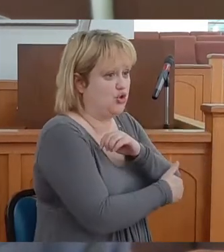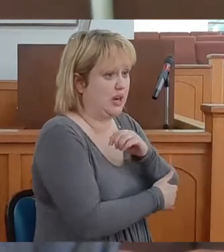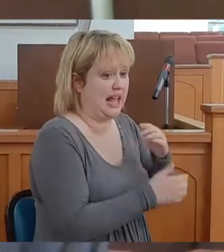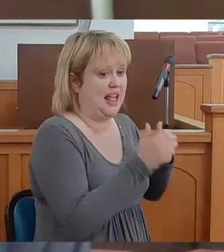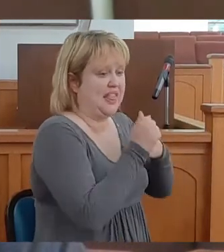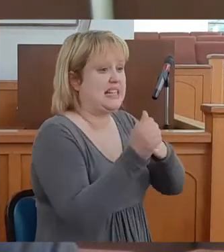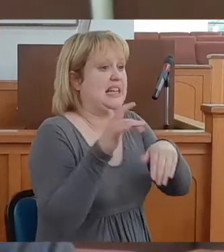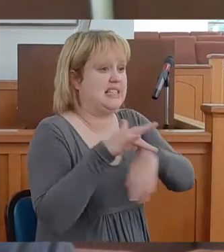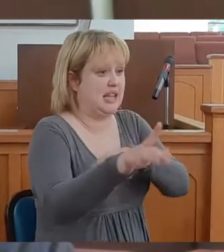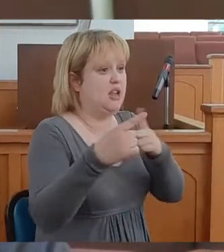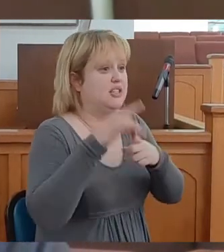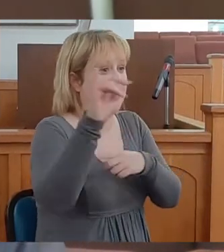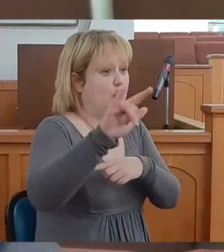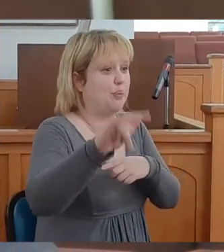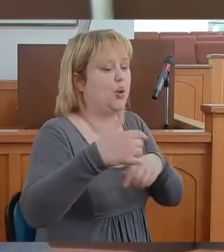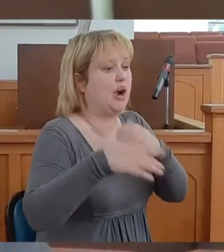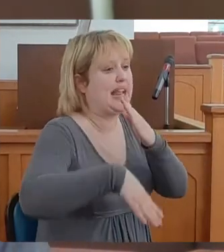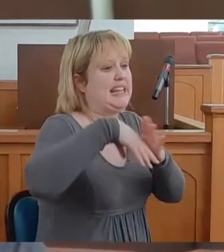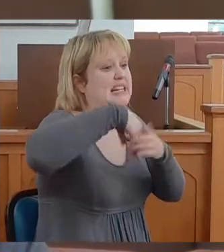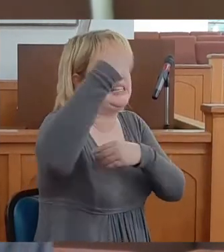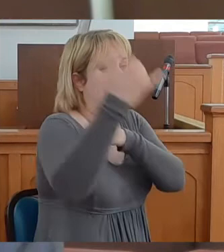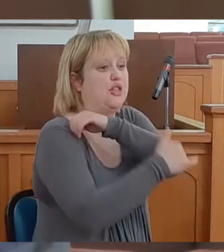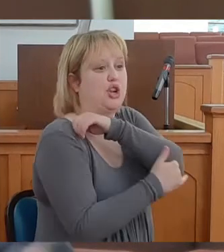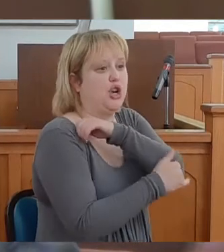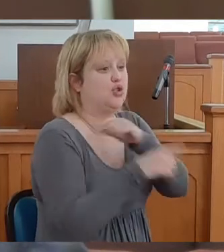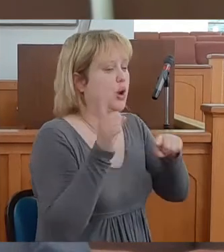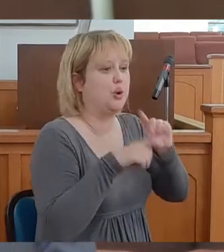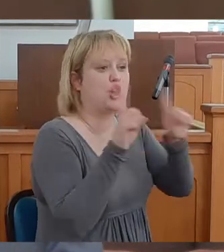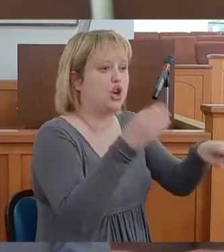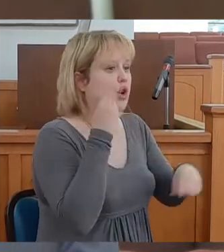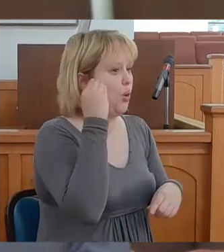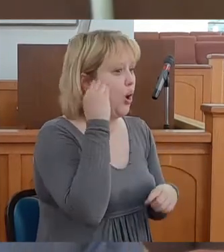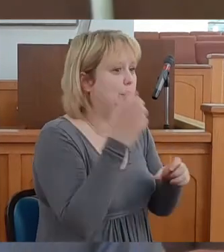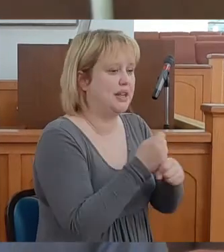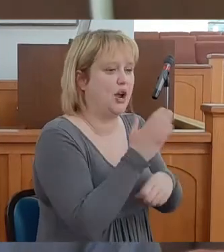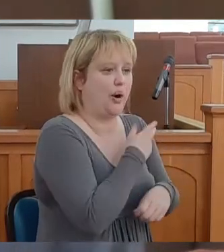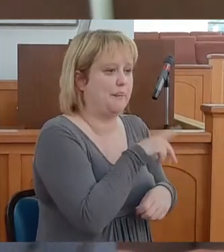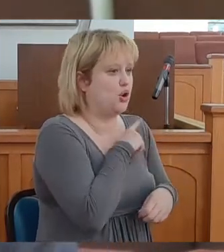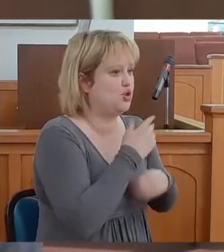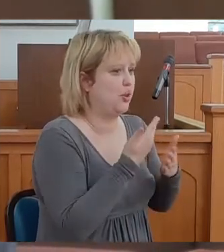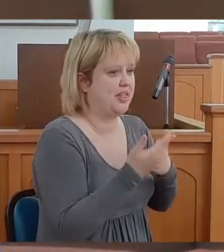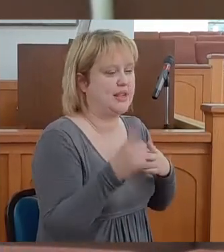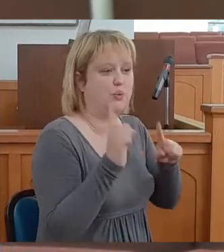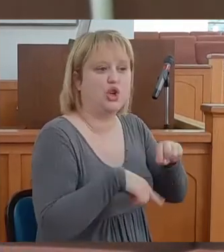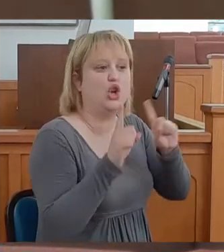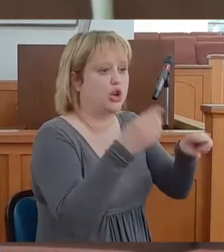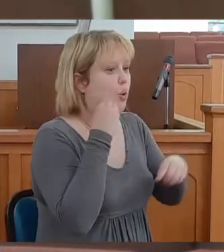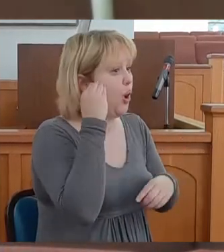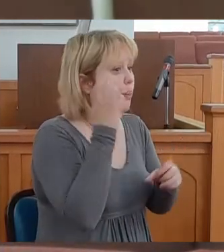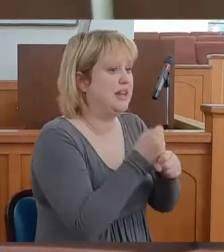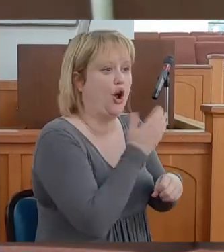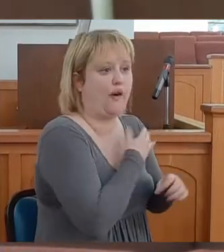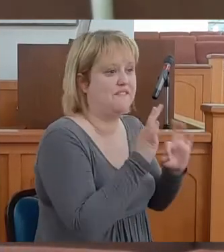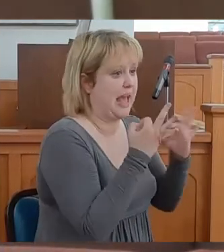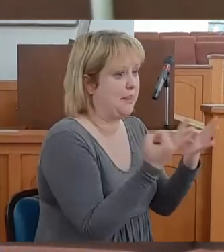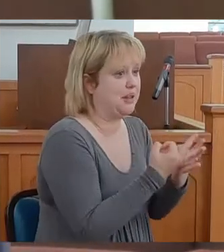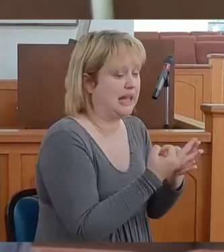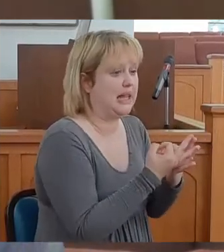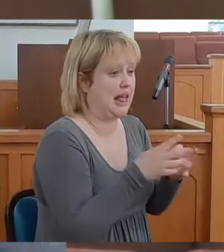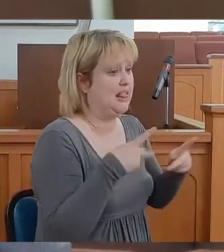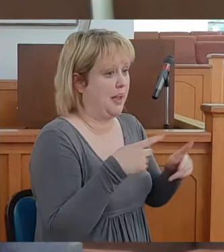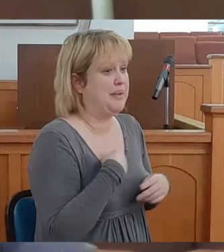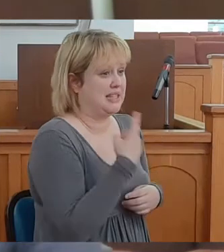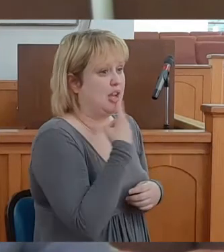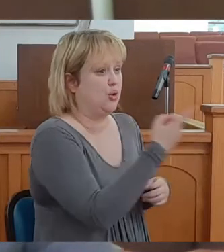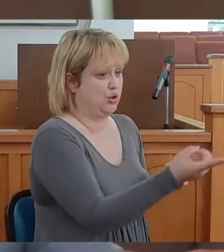and they put us out of the country. We couldn't go home to get our personal things. We couldn't go home to get our family. And let me